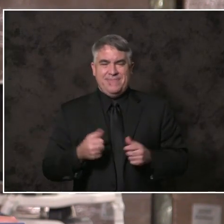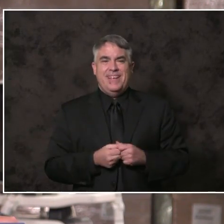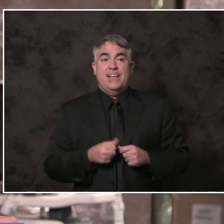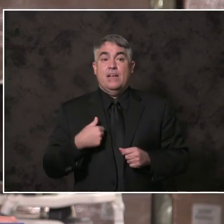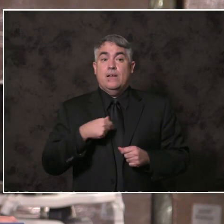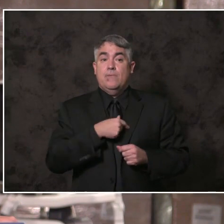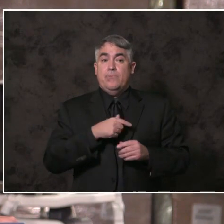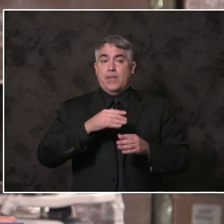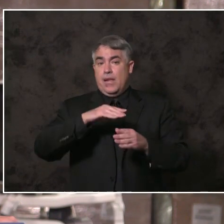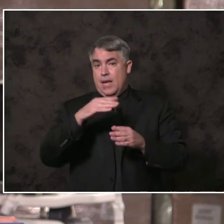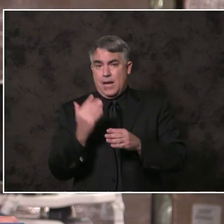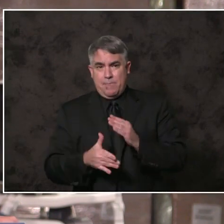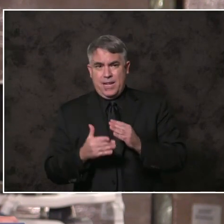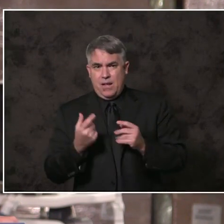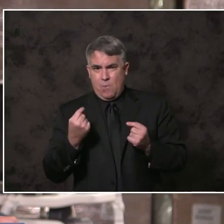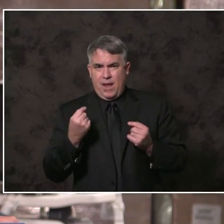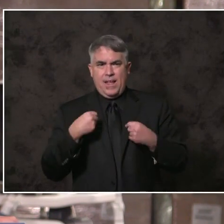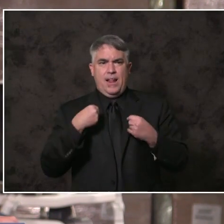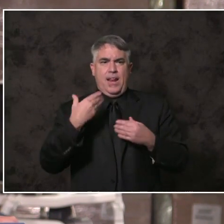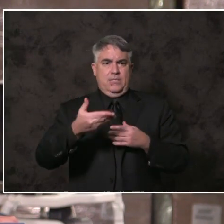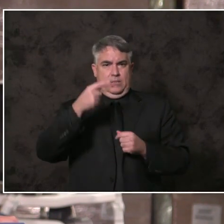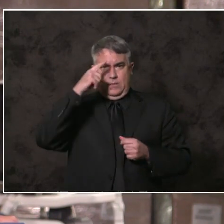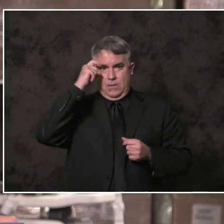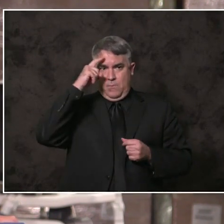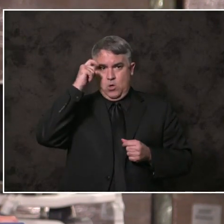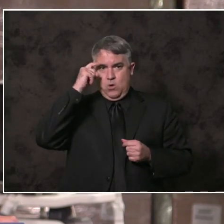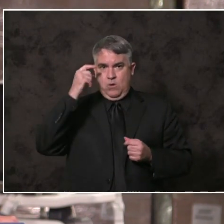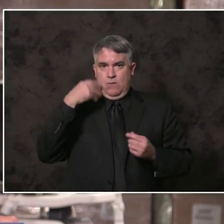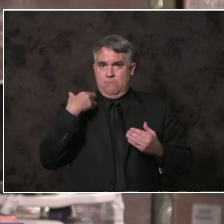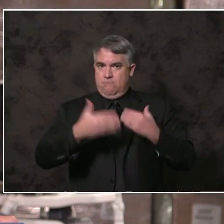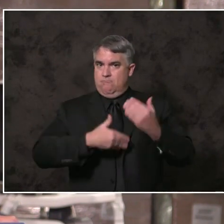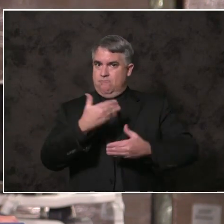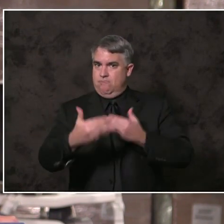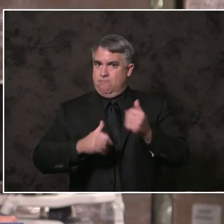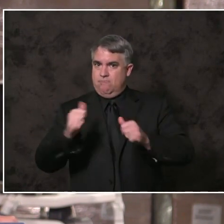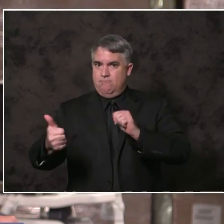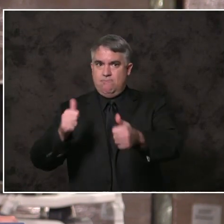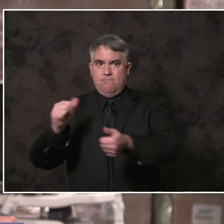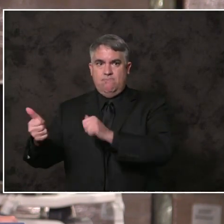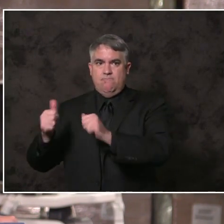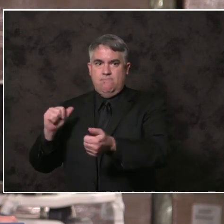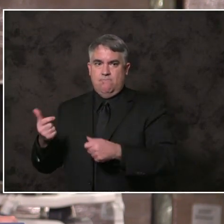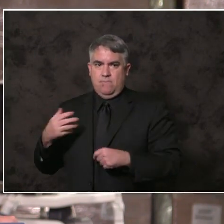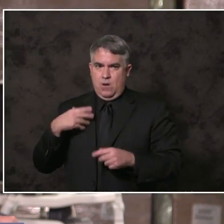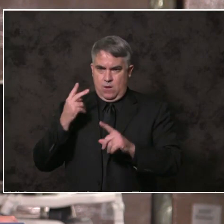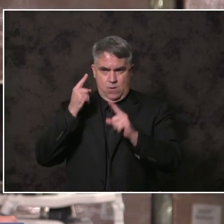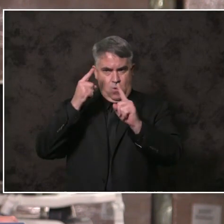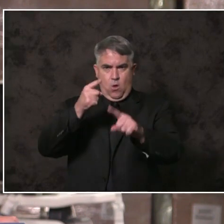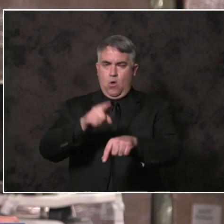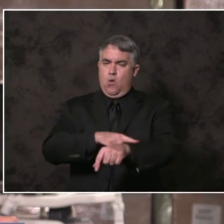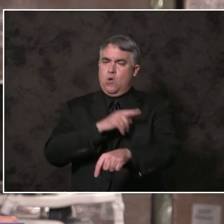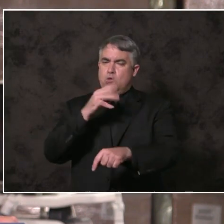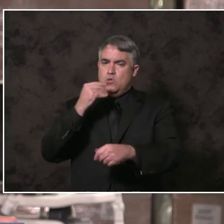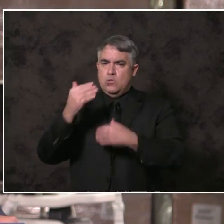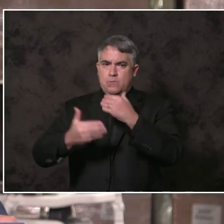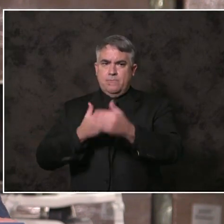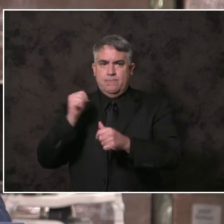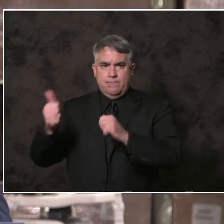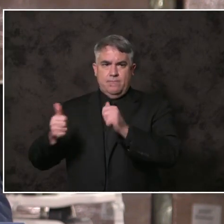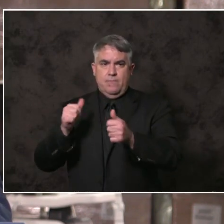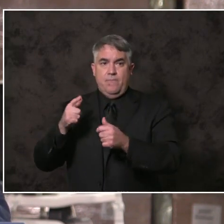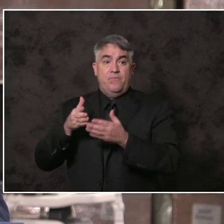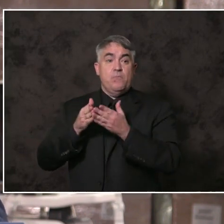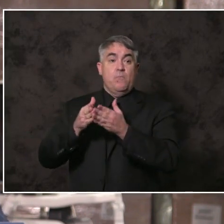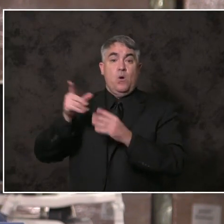if we move quickly. But in the long term, I will work with the Port of San Diego because I fully